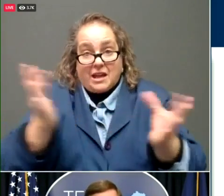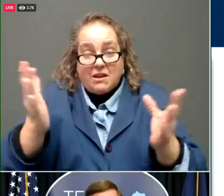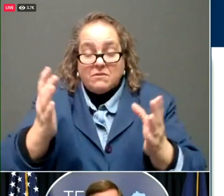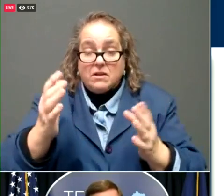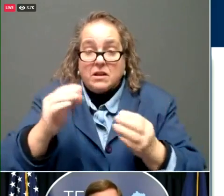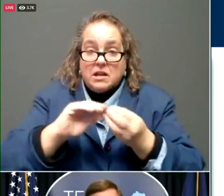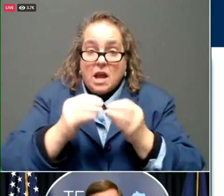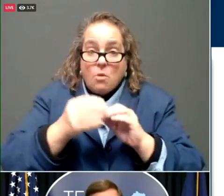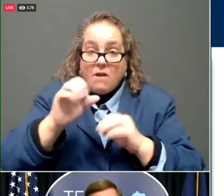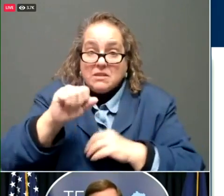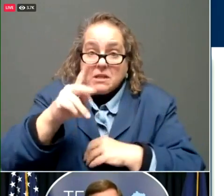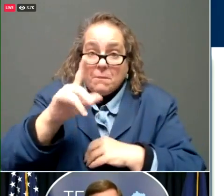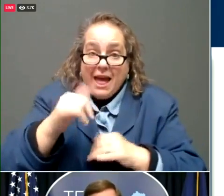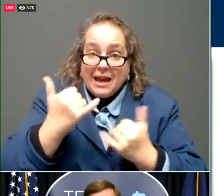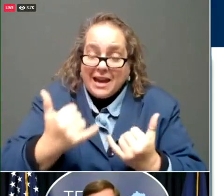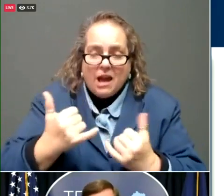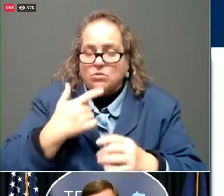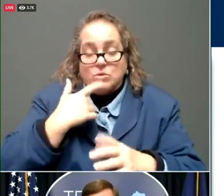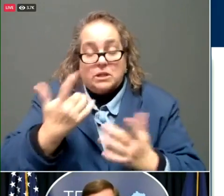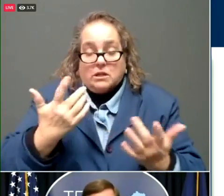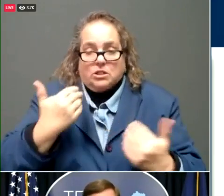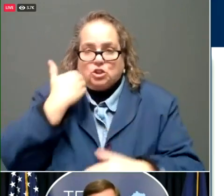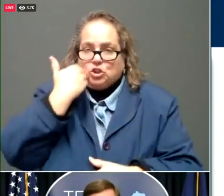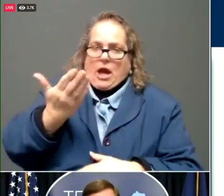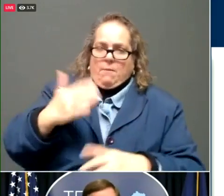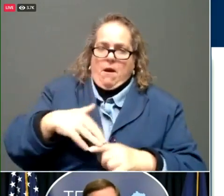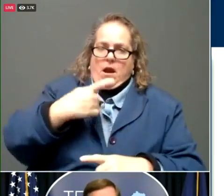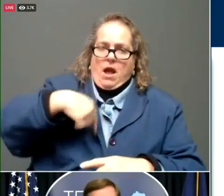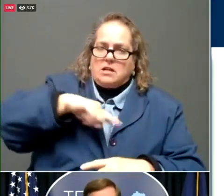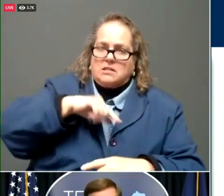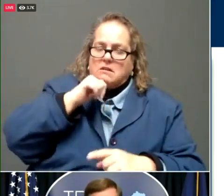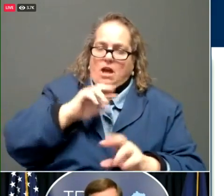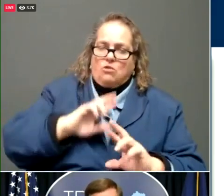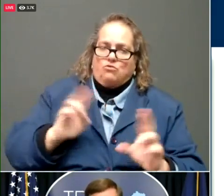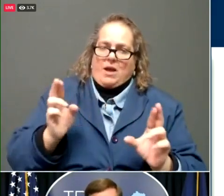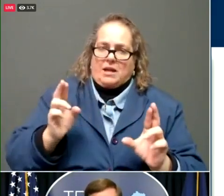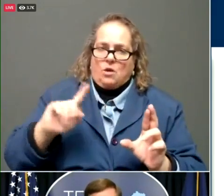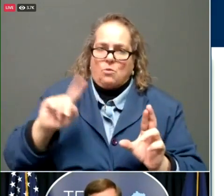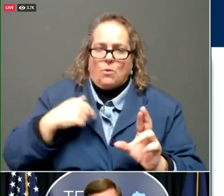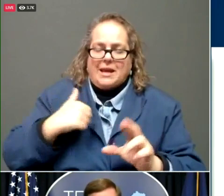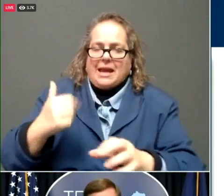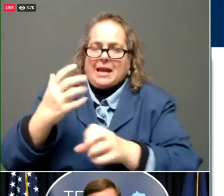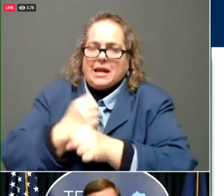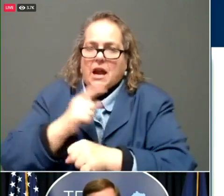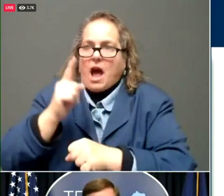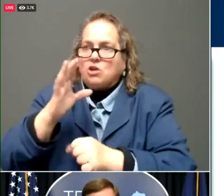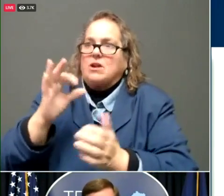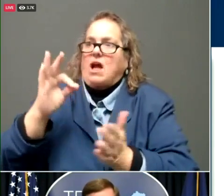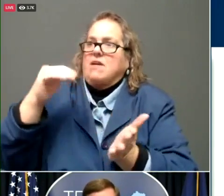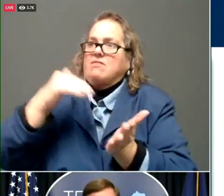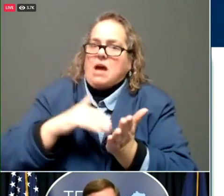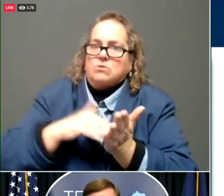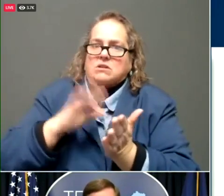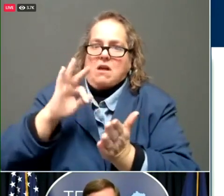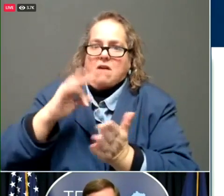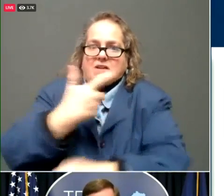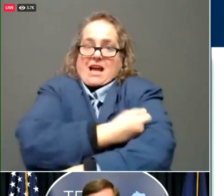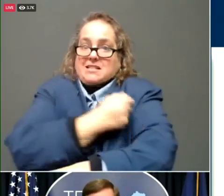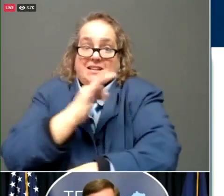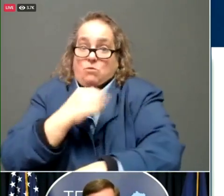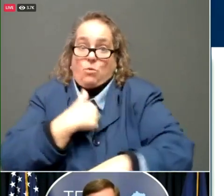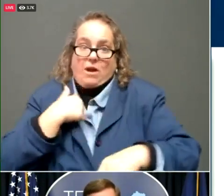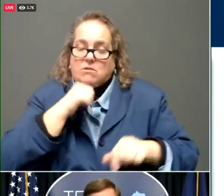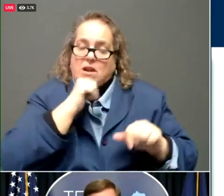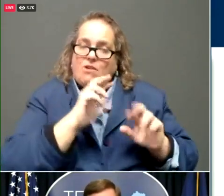on us for not working to be ready for that moment when we can get hundreds of thousands of vaccines to get out to